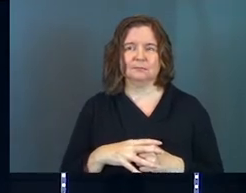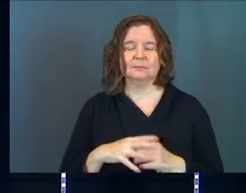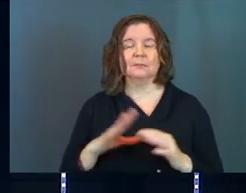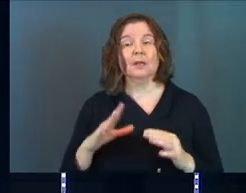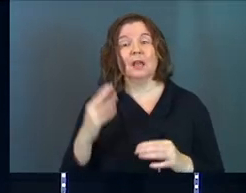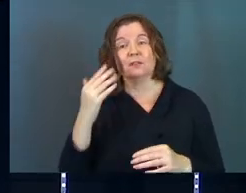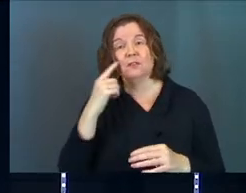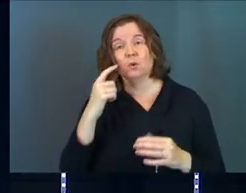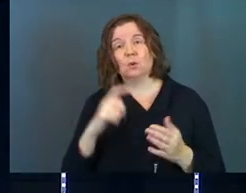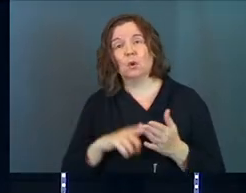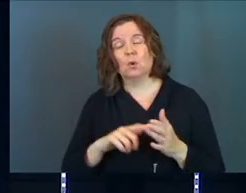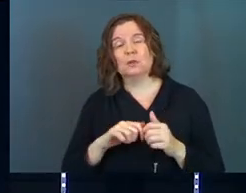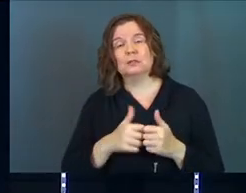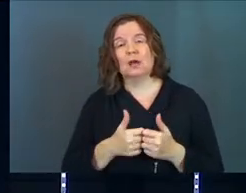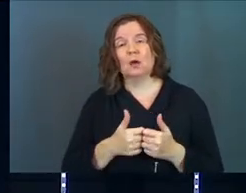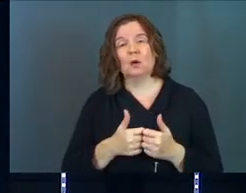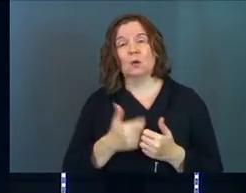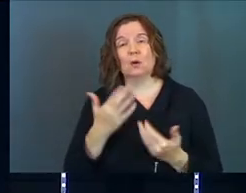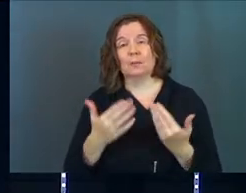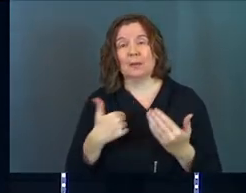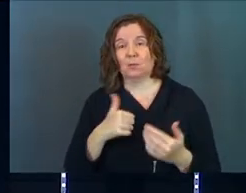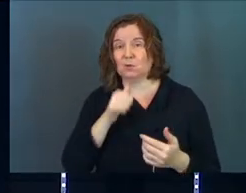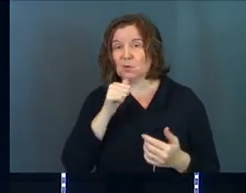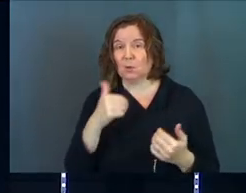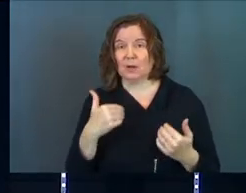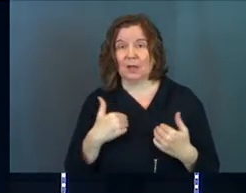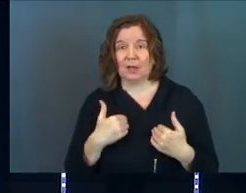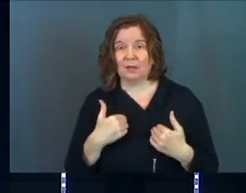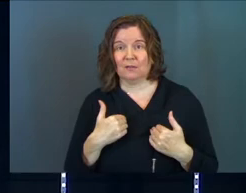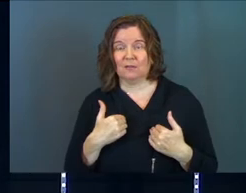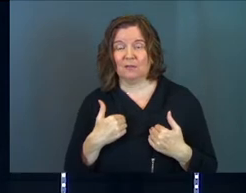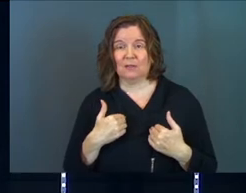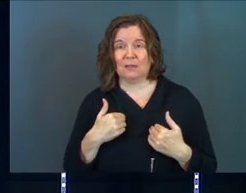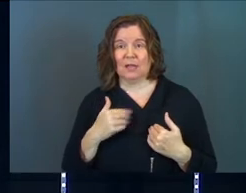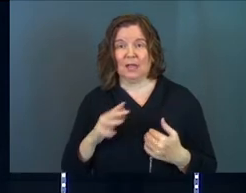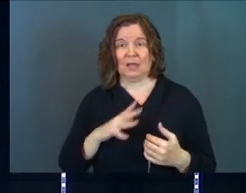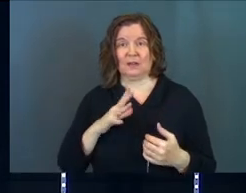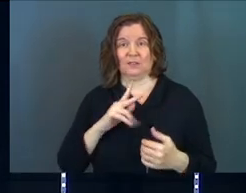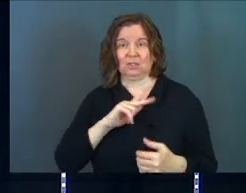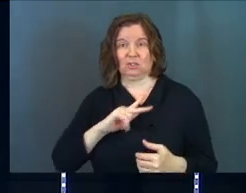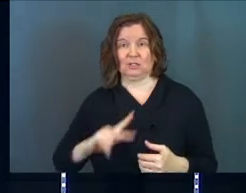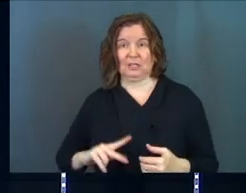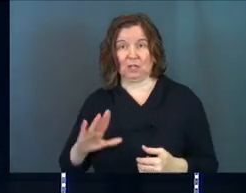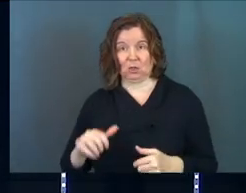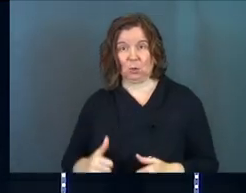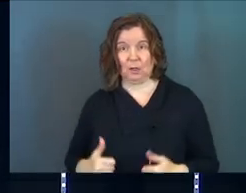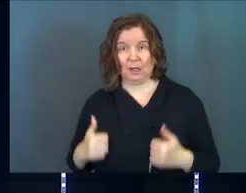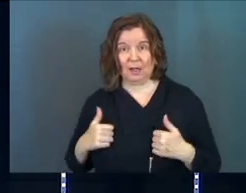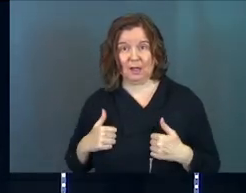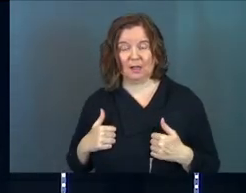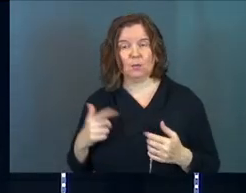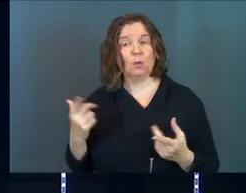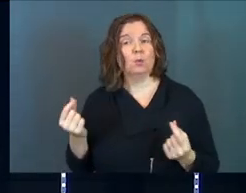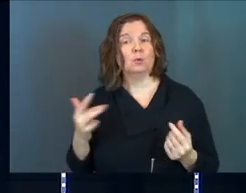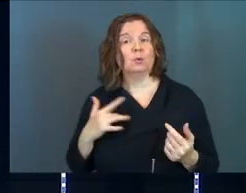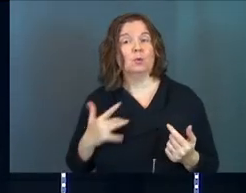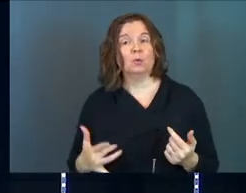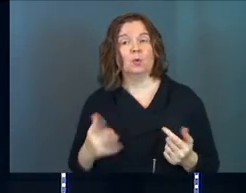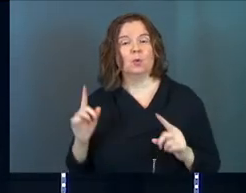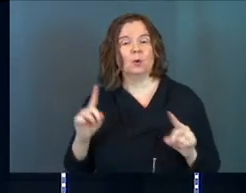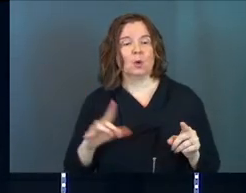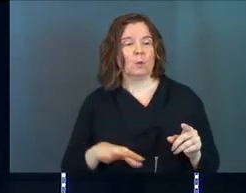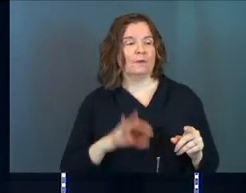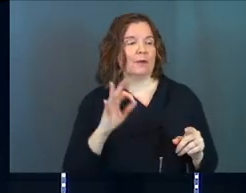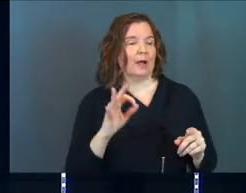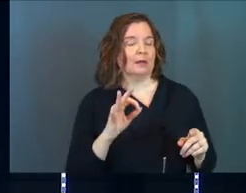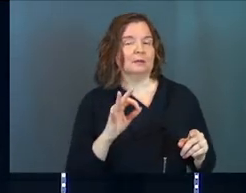You ever notice how maybe you don't have an official king in your life? But what we do is we go, and